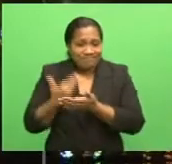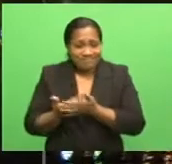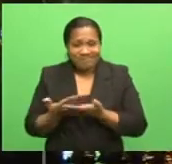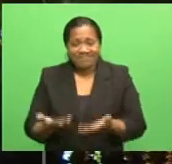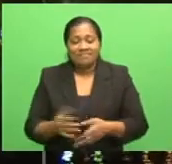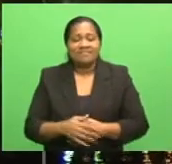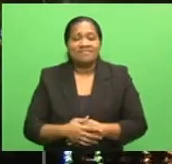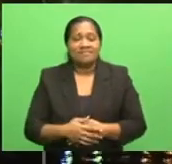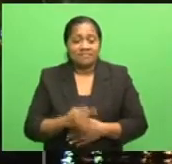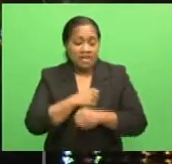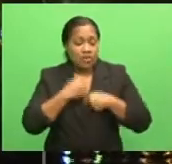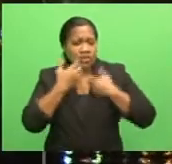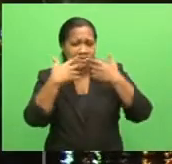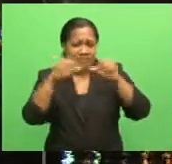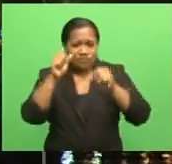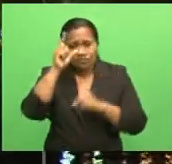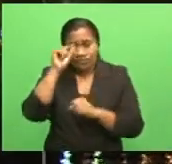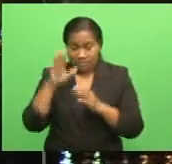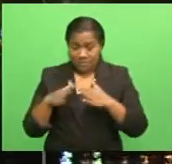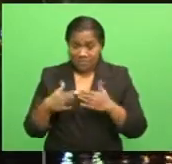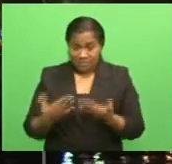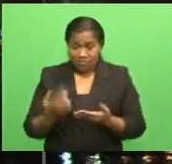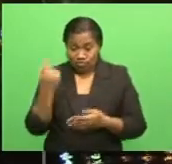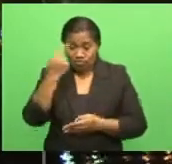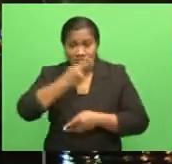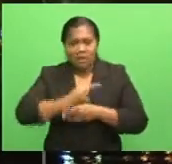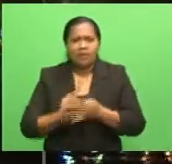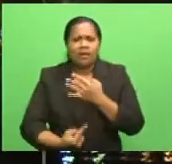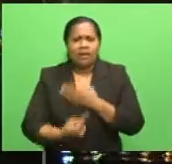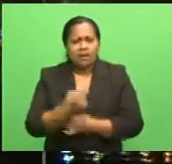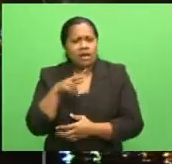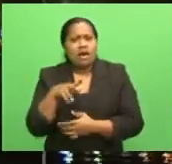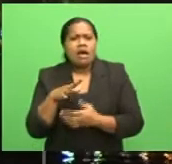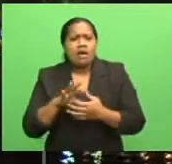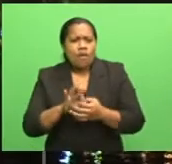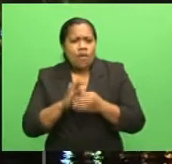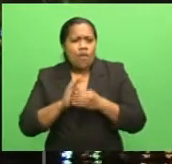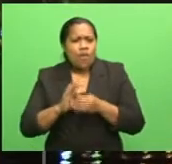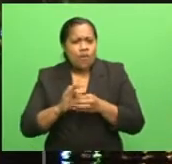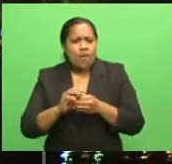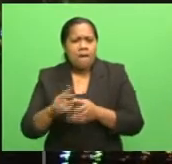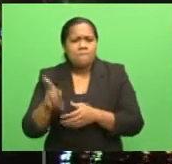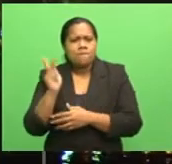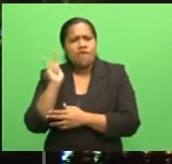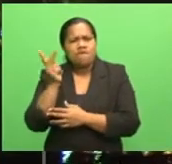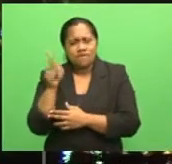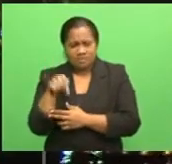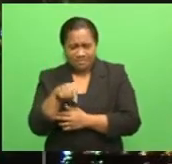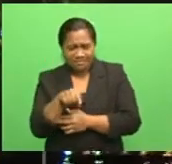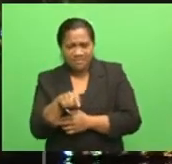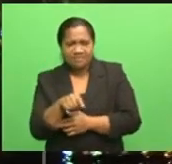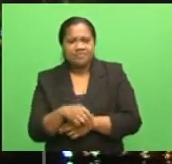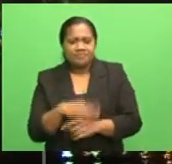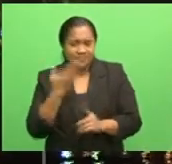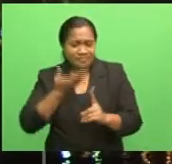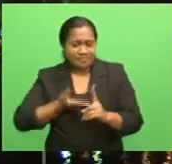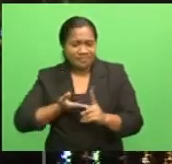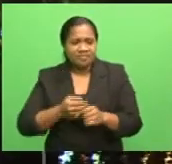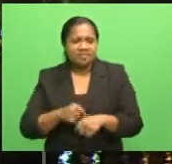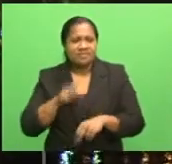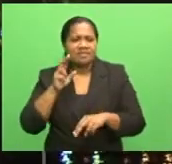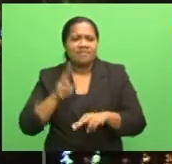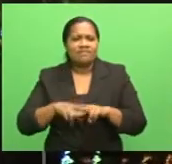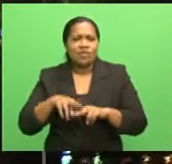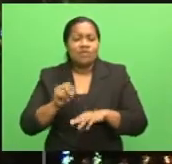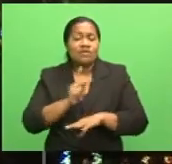In our successful Fijian segment tonight, we feature our very own Professor Eddie McCaig, who has bestowed the honor of the father of the